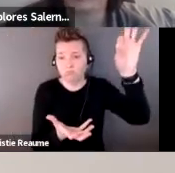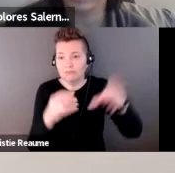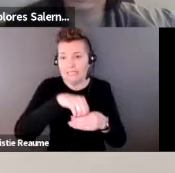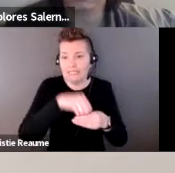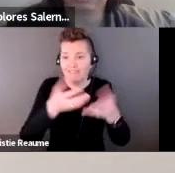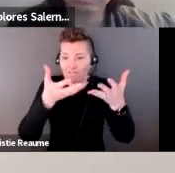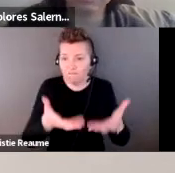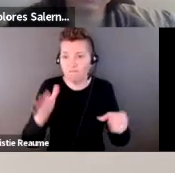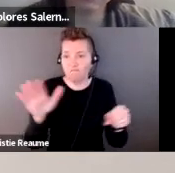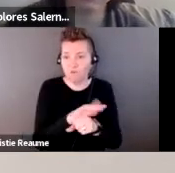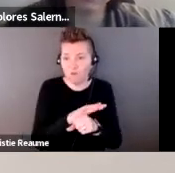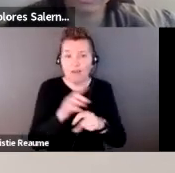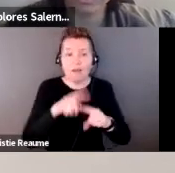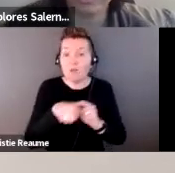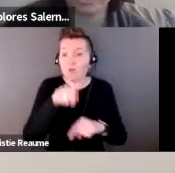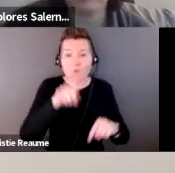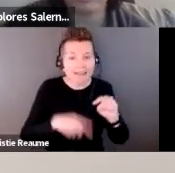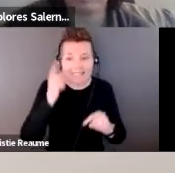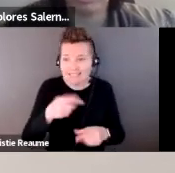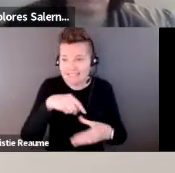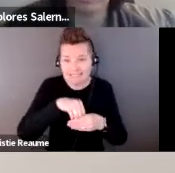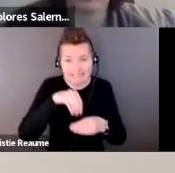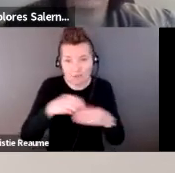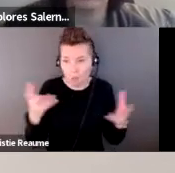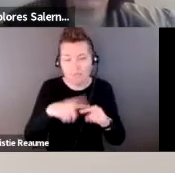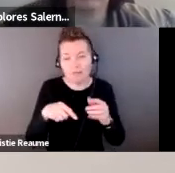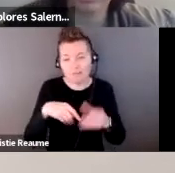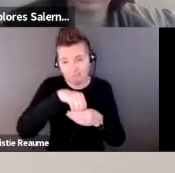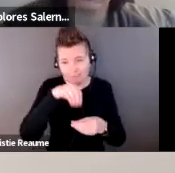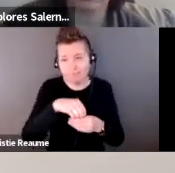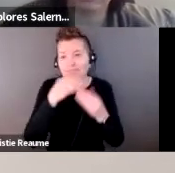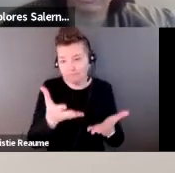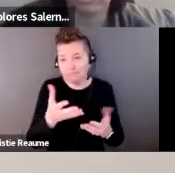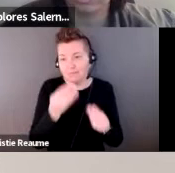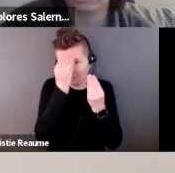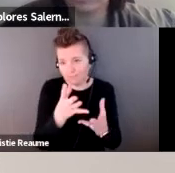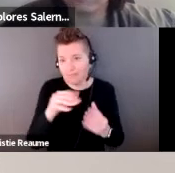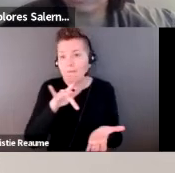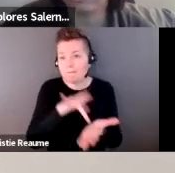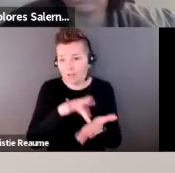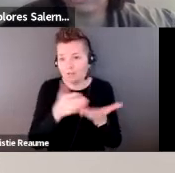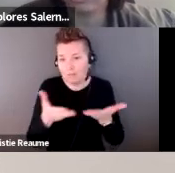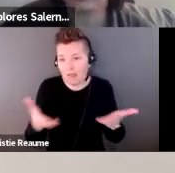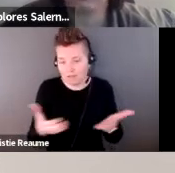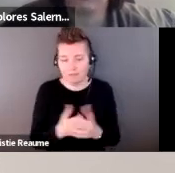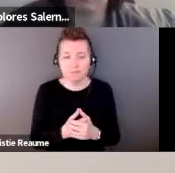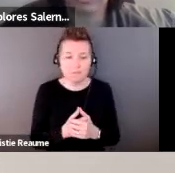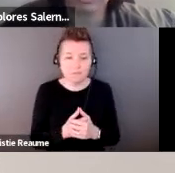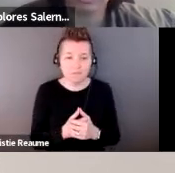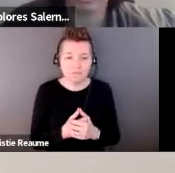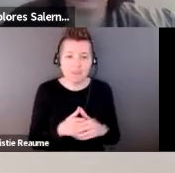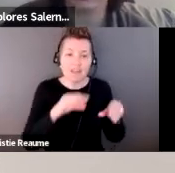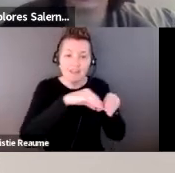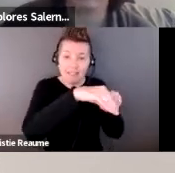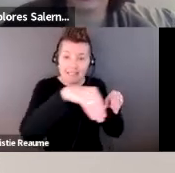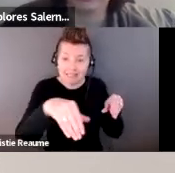contents cannot be seen. Right now I'm showing pillow fight as two pillowcases full, but I've also shown it as a group